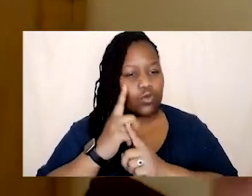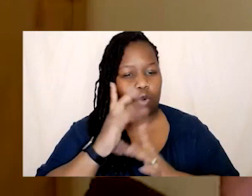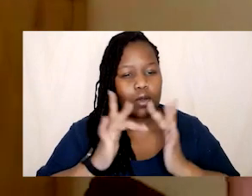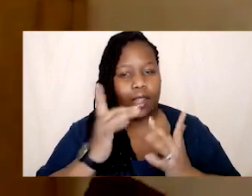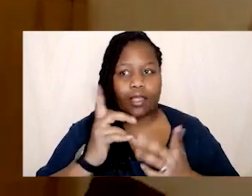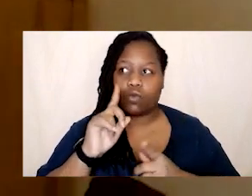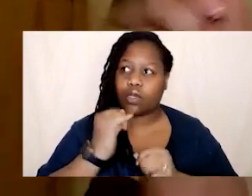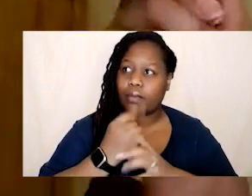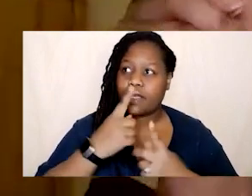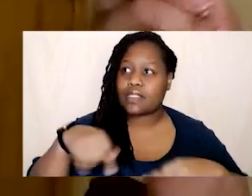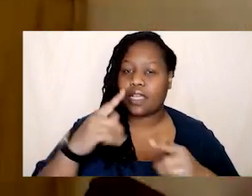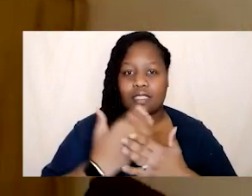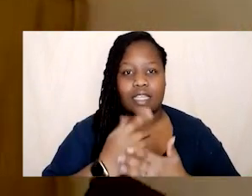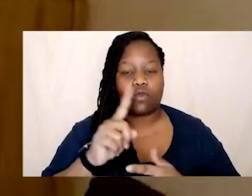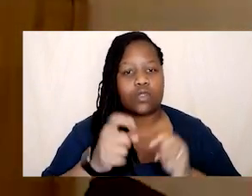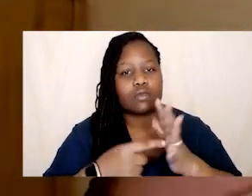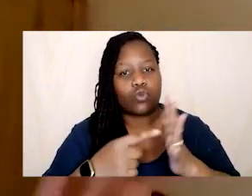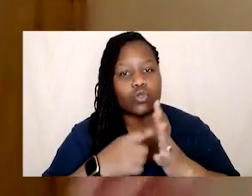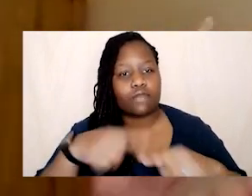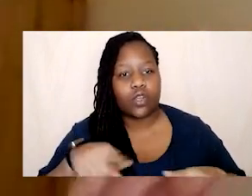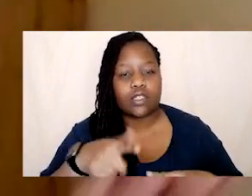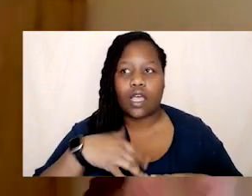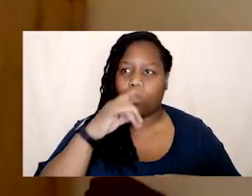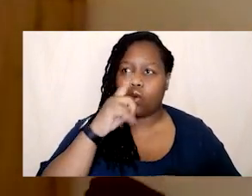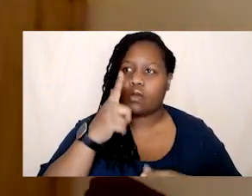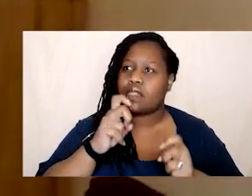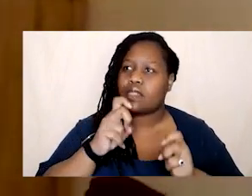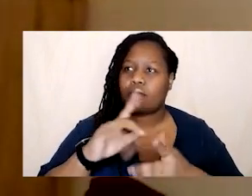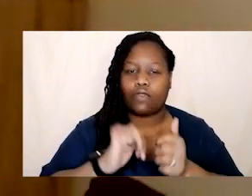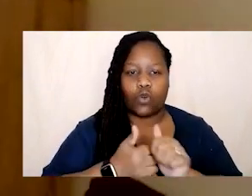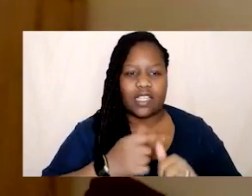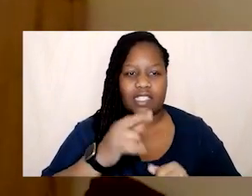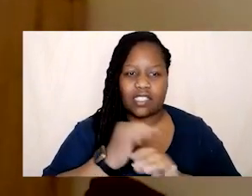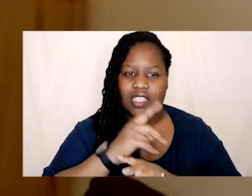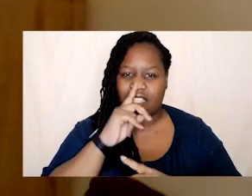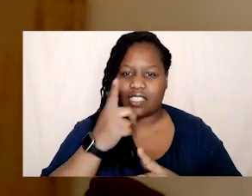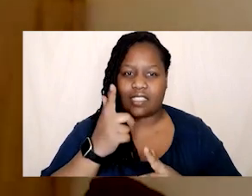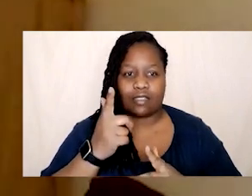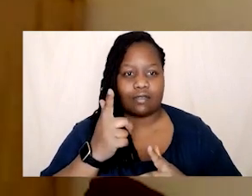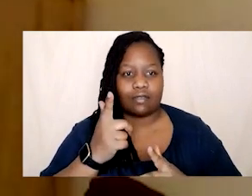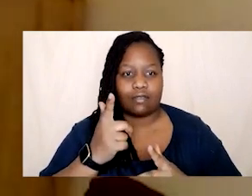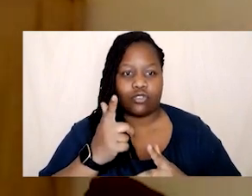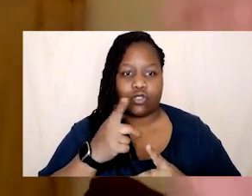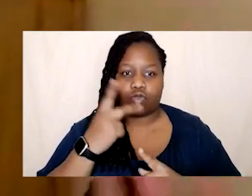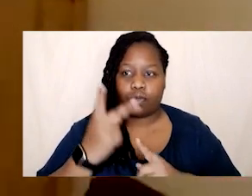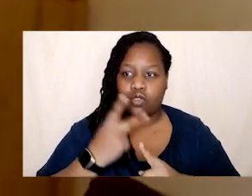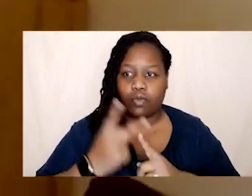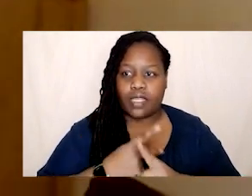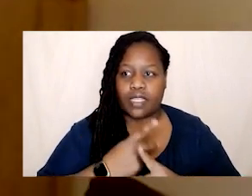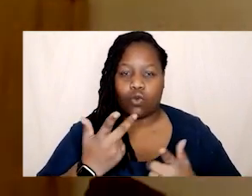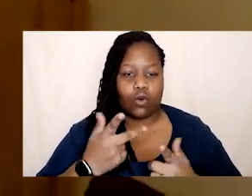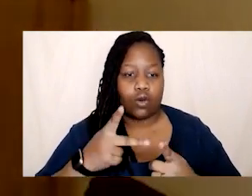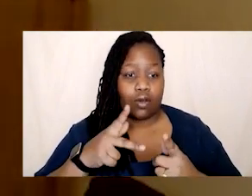like what matters like for me like i don't want to be the kind of organization that does clap backs all over the place like i don't think that's healthy for anybody